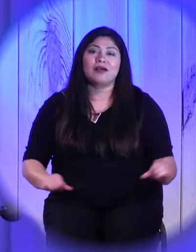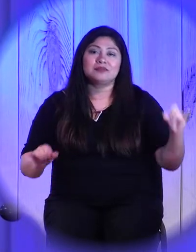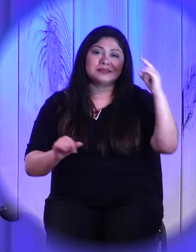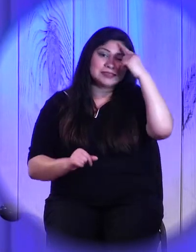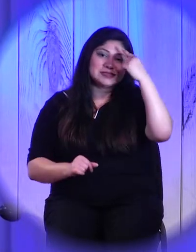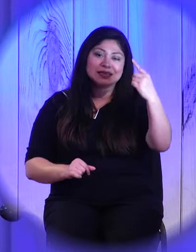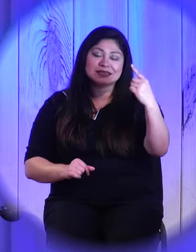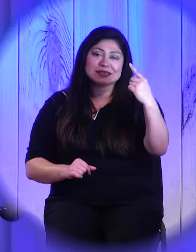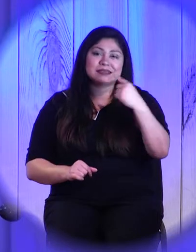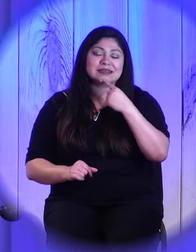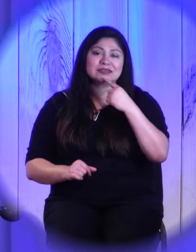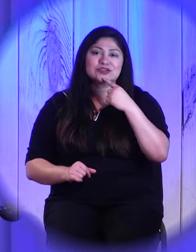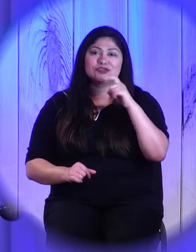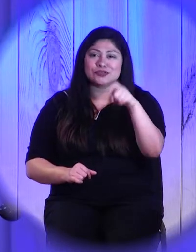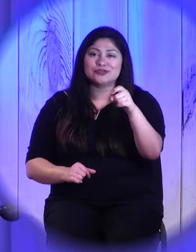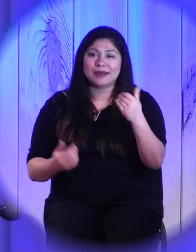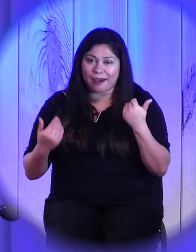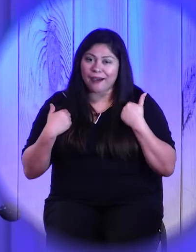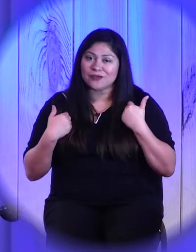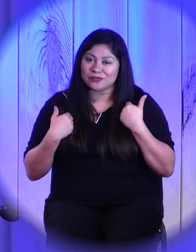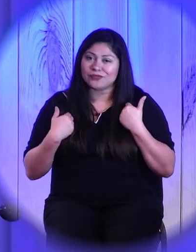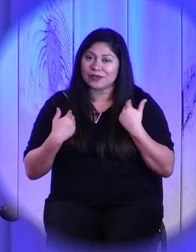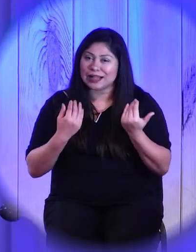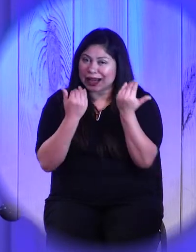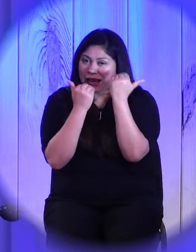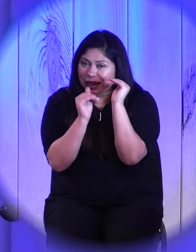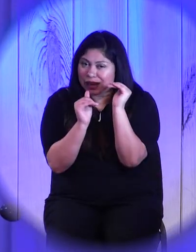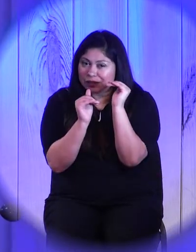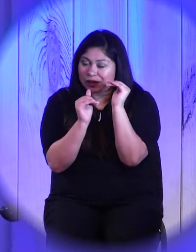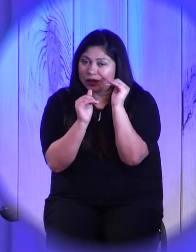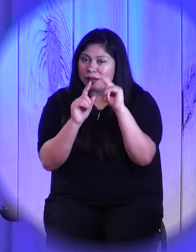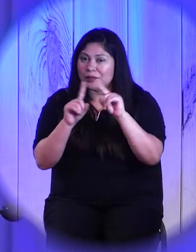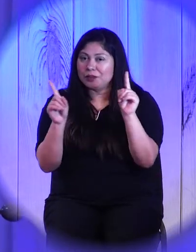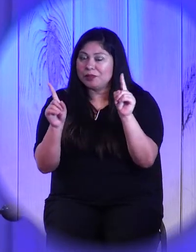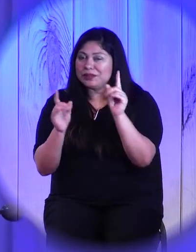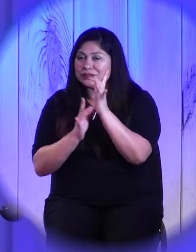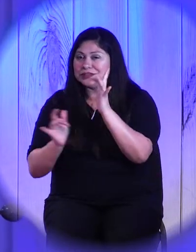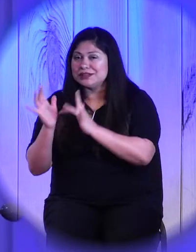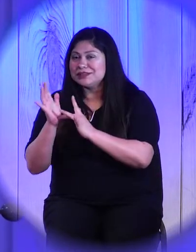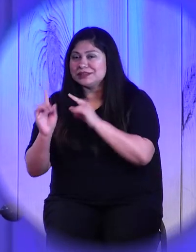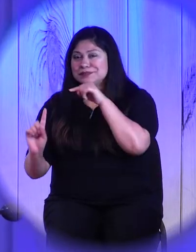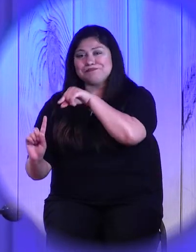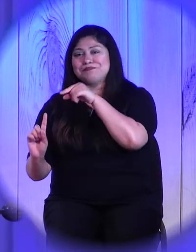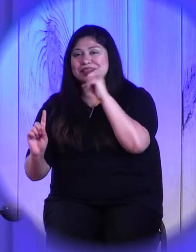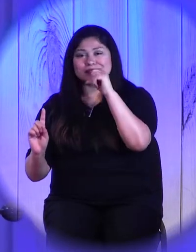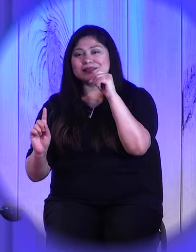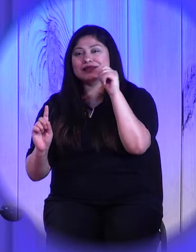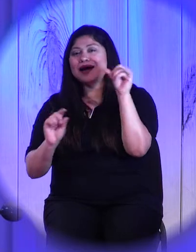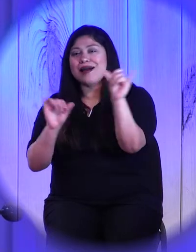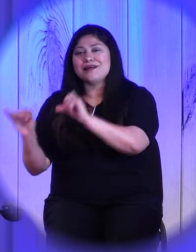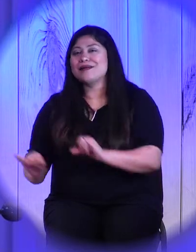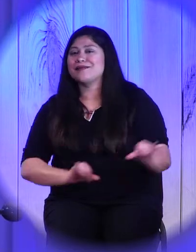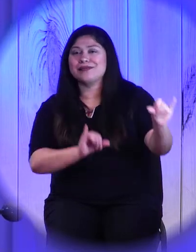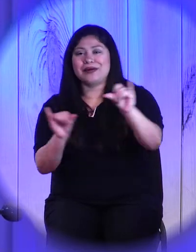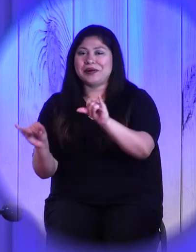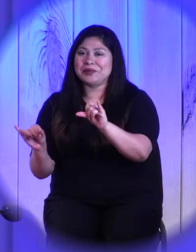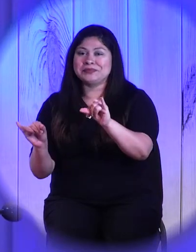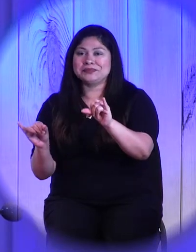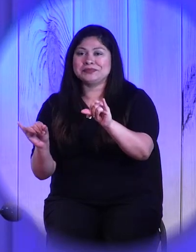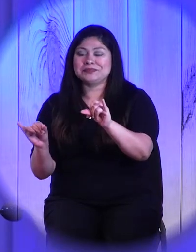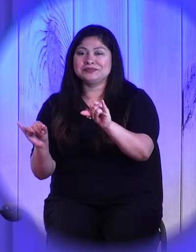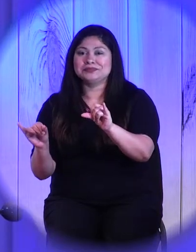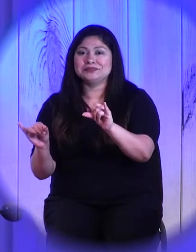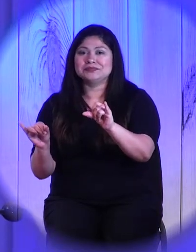when in the Bible does Jesus ever show up as just being common. In responding to Peter, he blows past right by Peter's